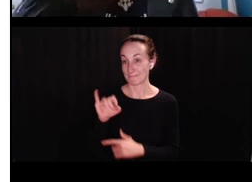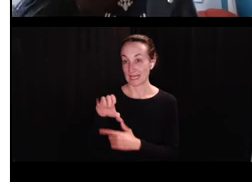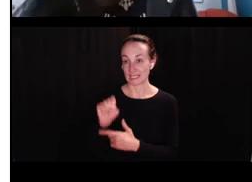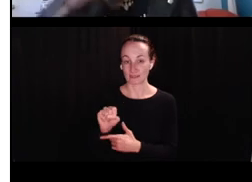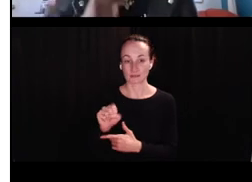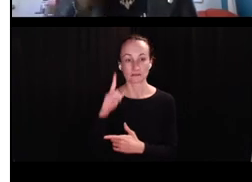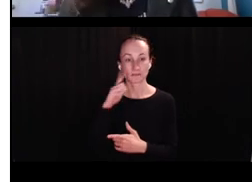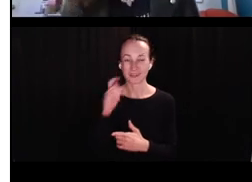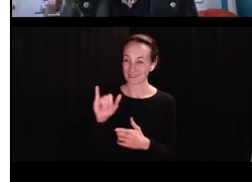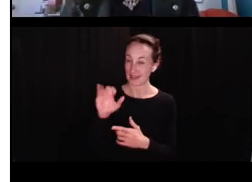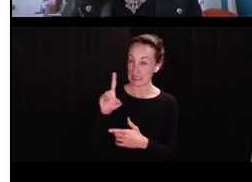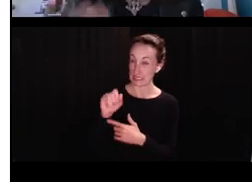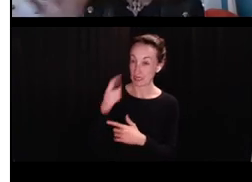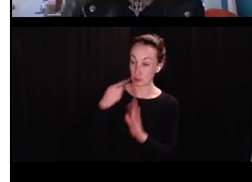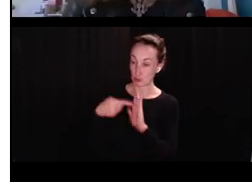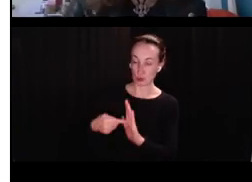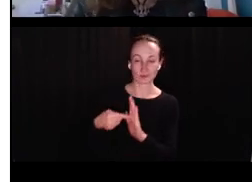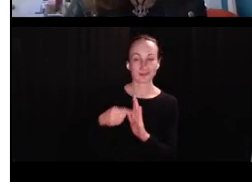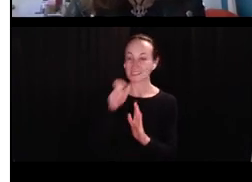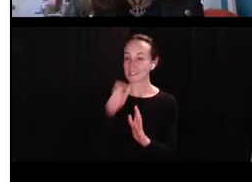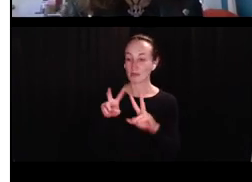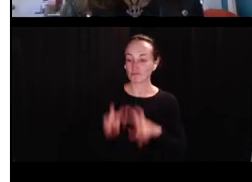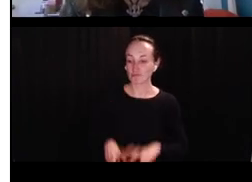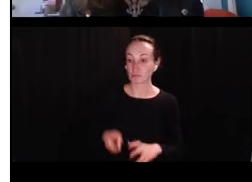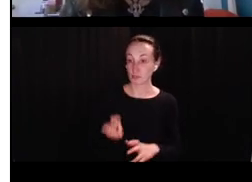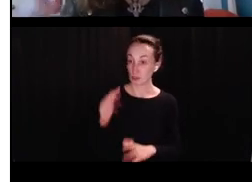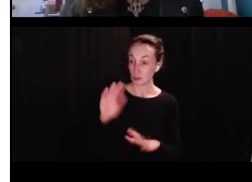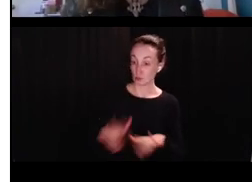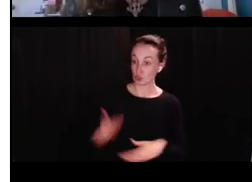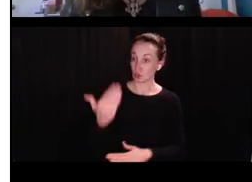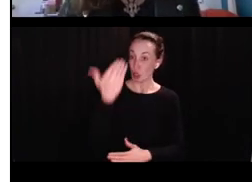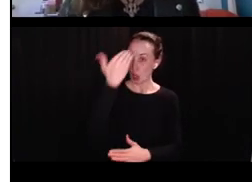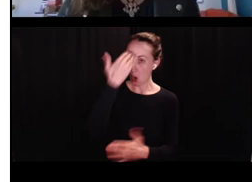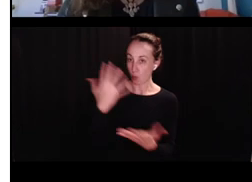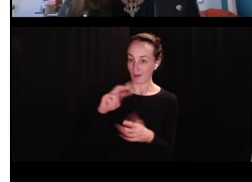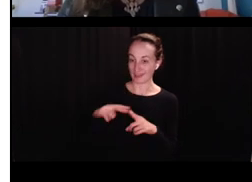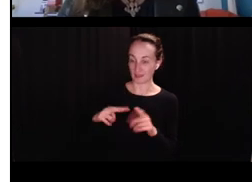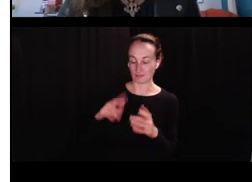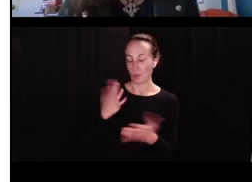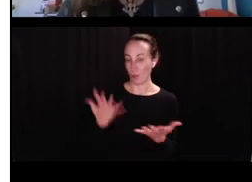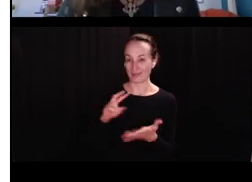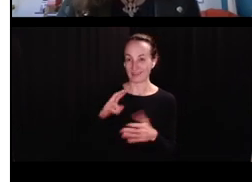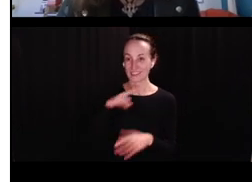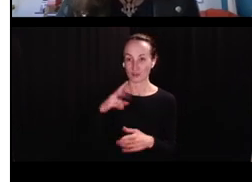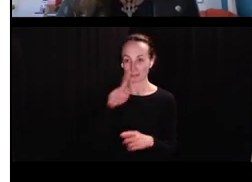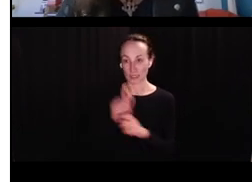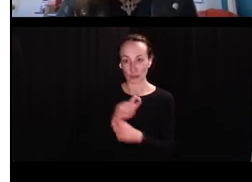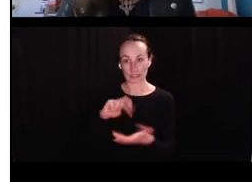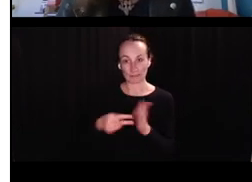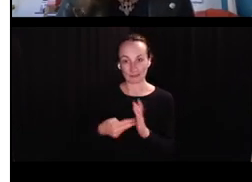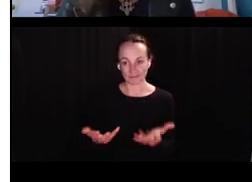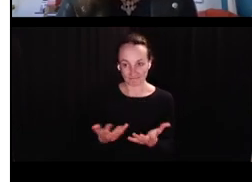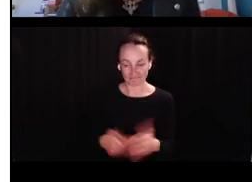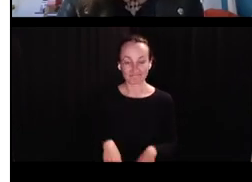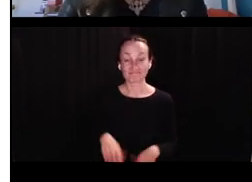we're working on the semantics because currently we didn't look, or the data that I showed you wasn't looking at whether or not kids actually know what these verbs